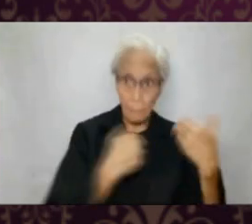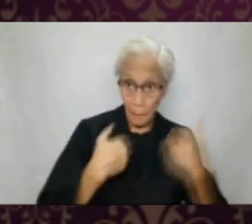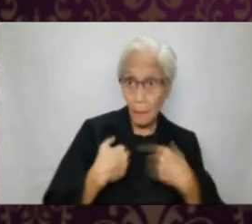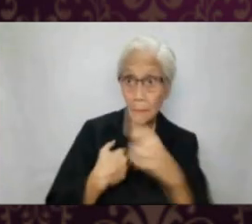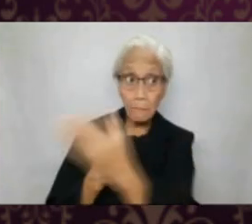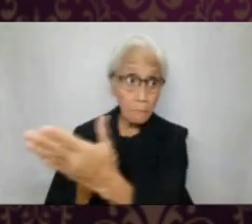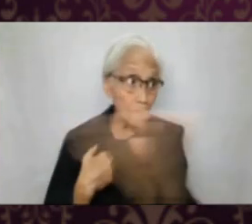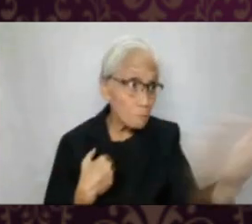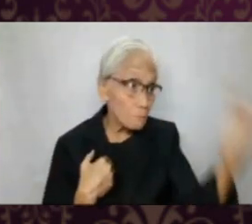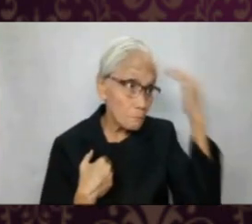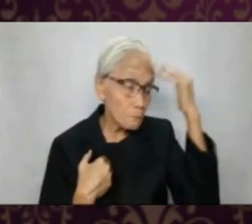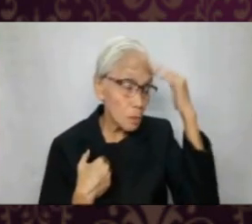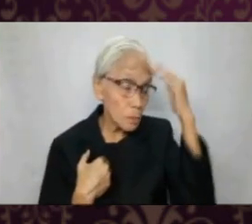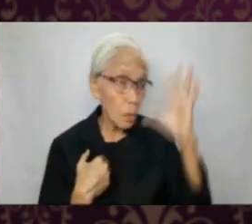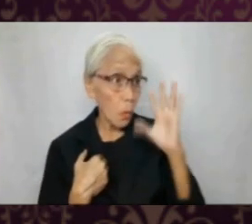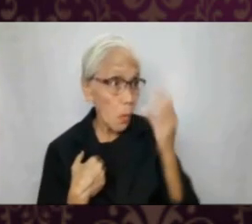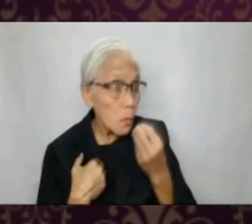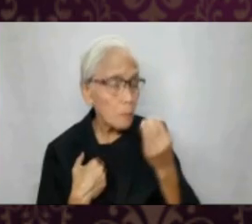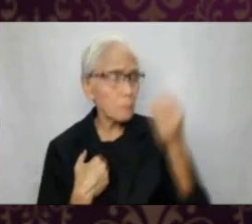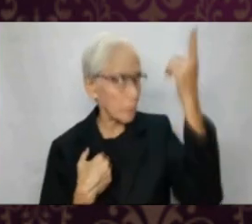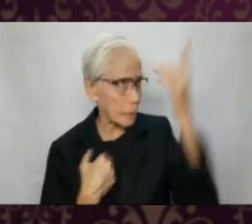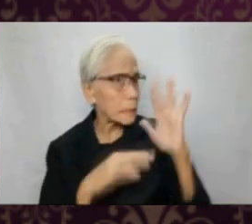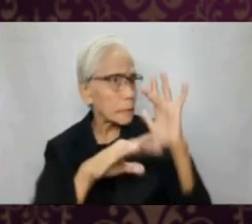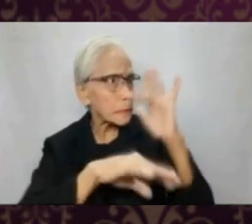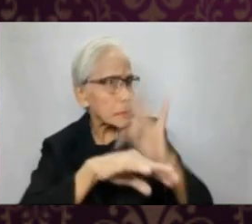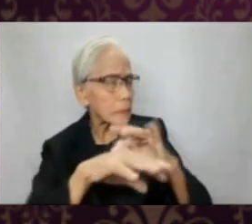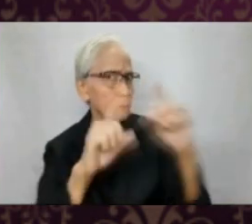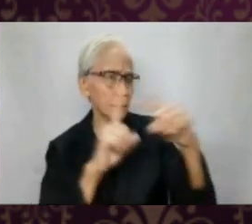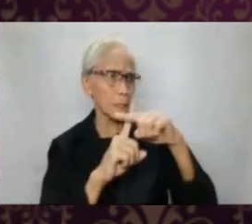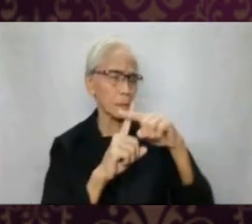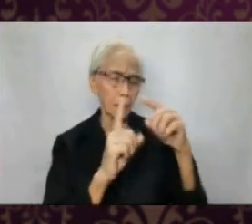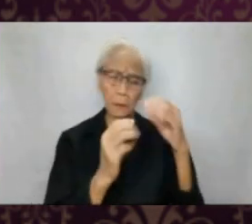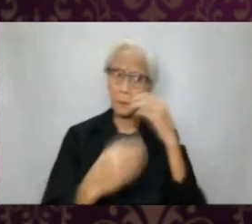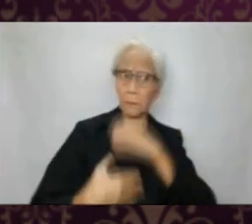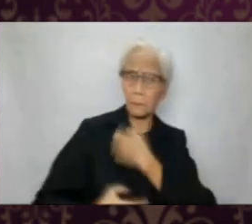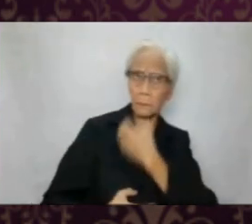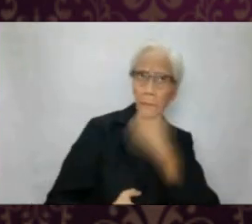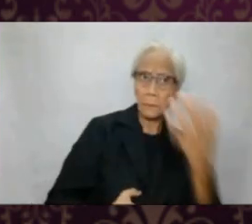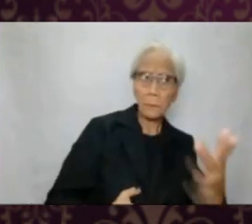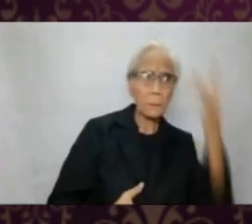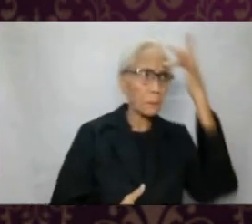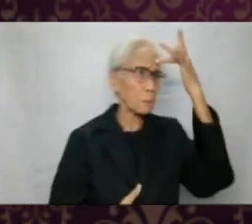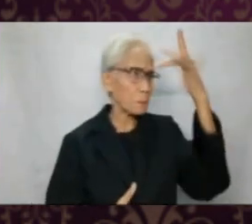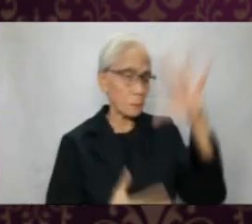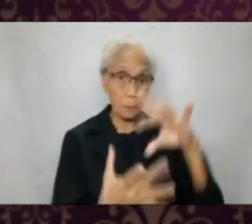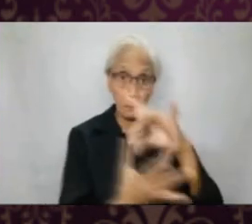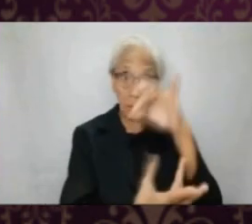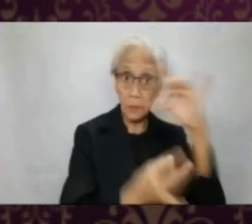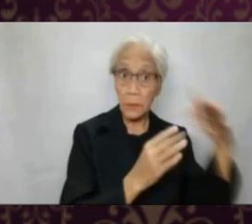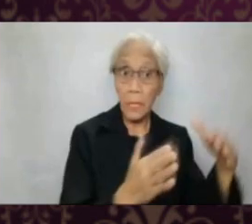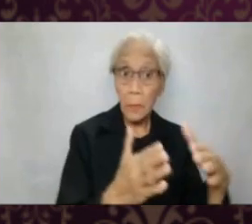back and pray for them. Is there anyone we know whom God has touched positively